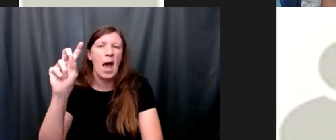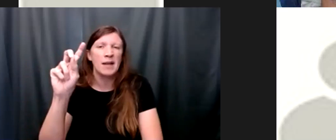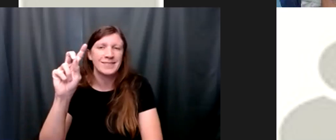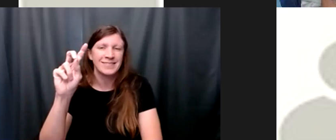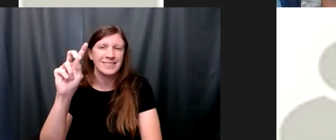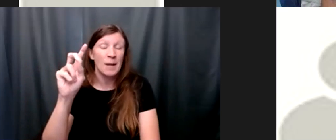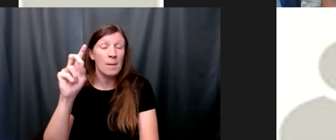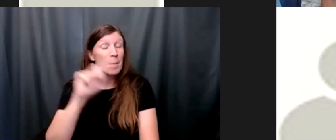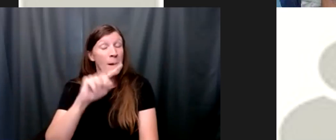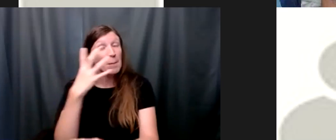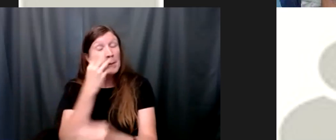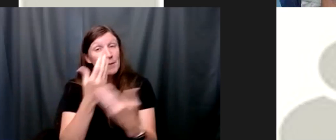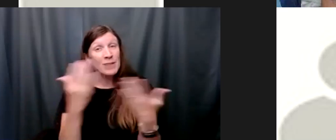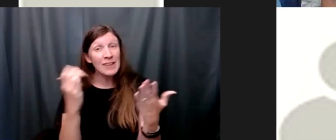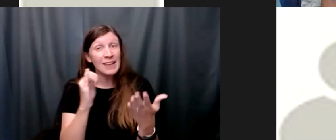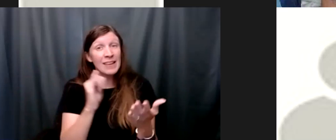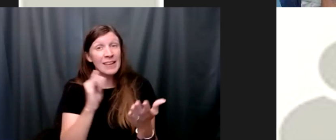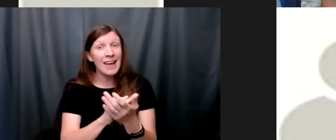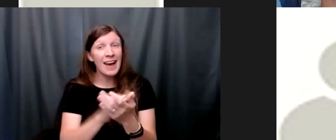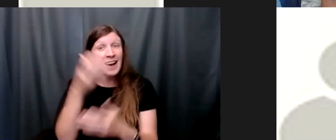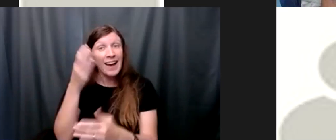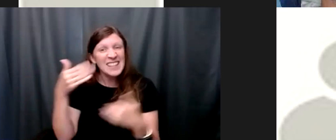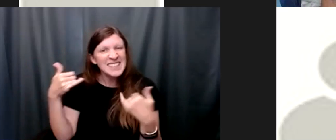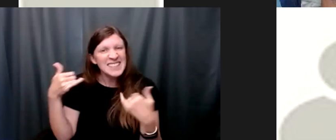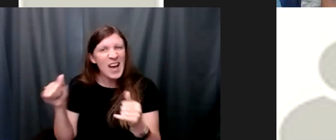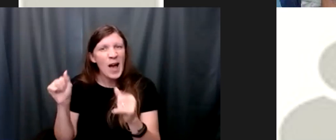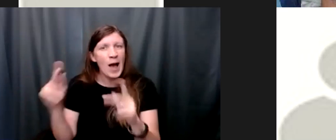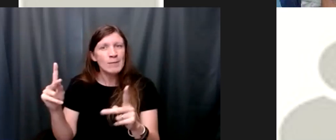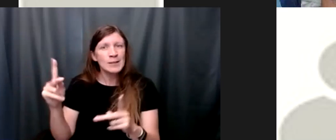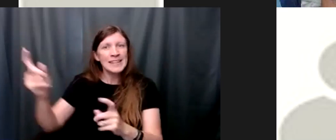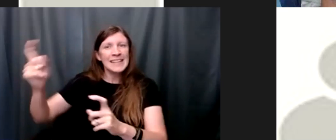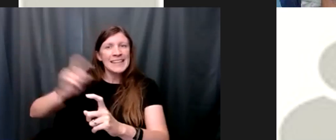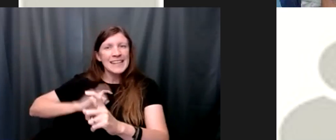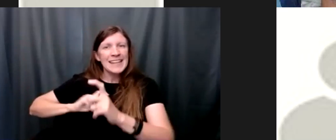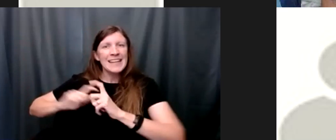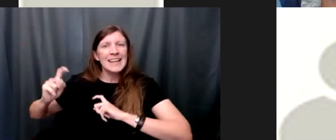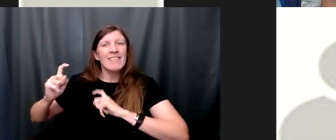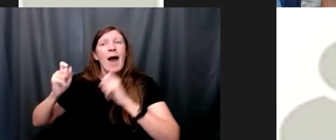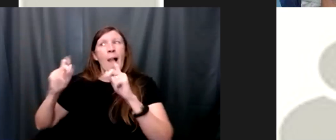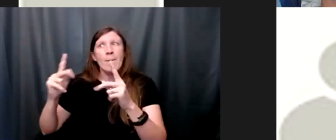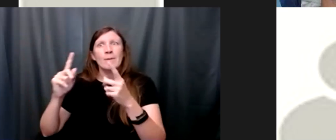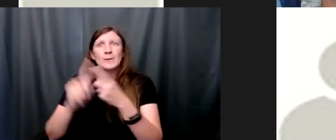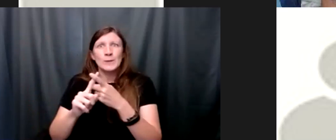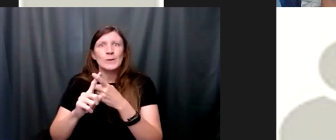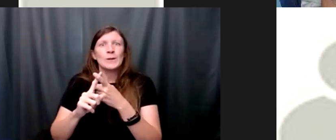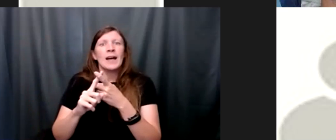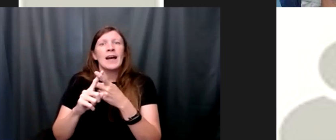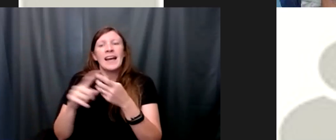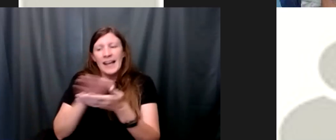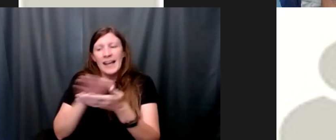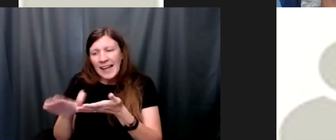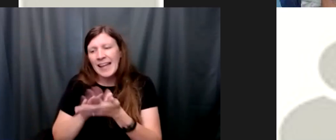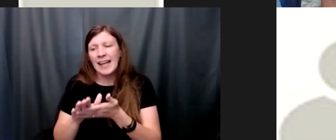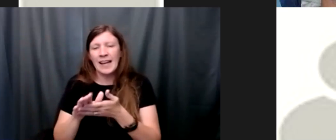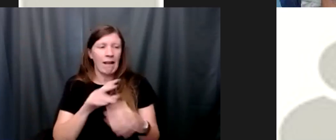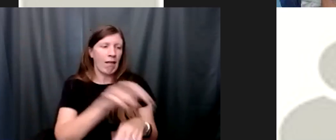is god gives us the opportunity to find healing and forgiveness and to be clean once again every single day and